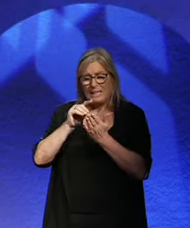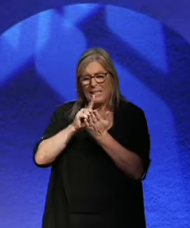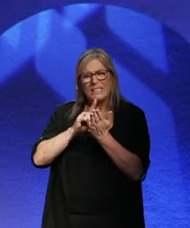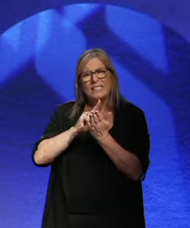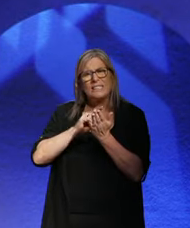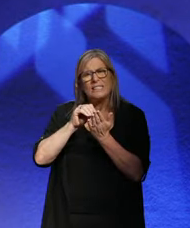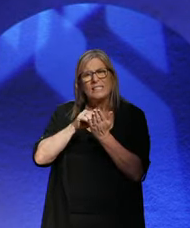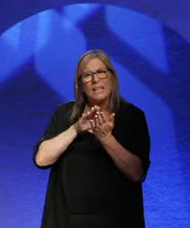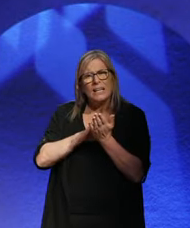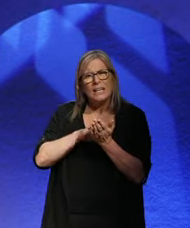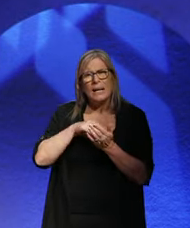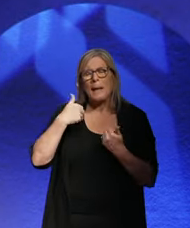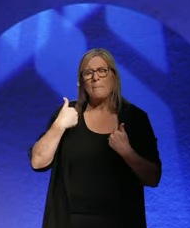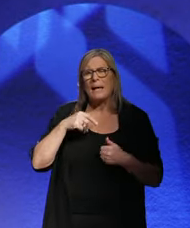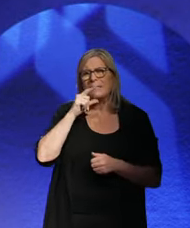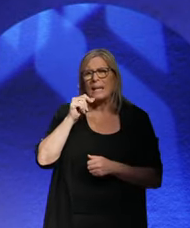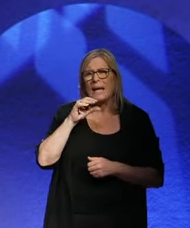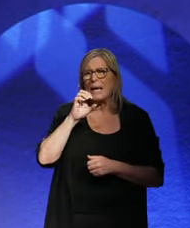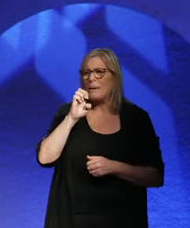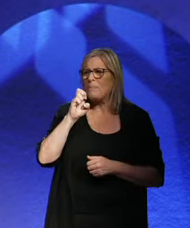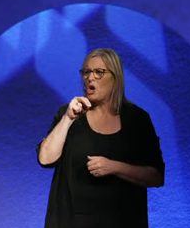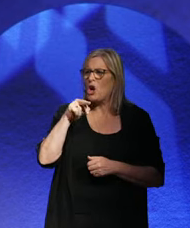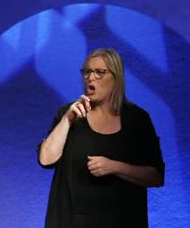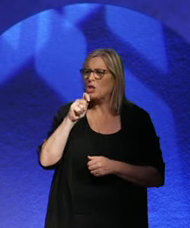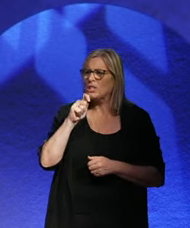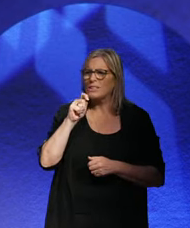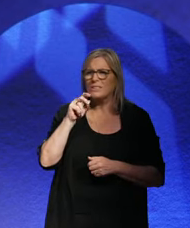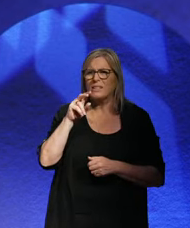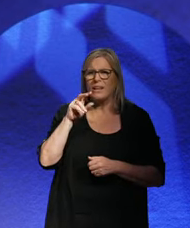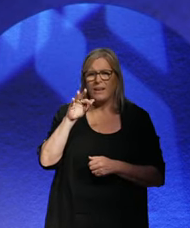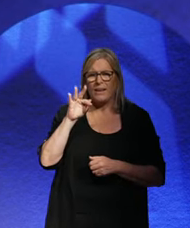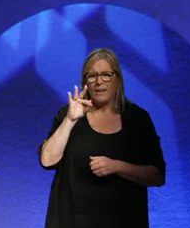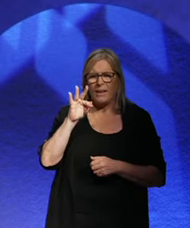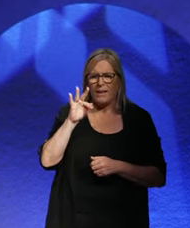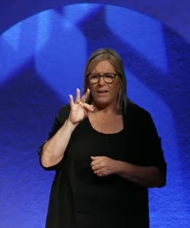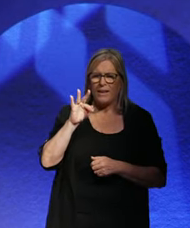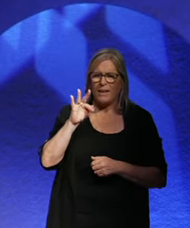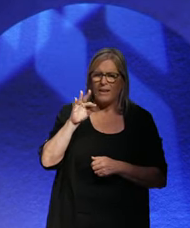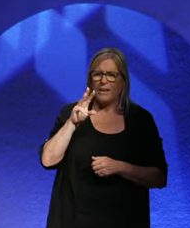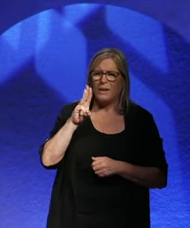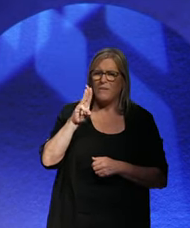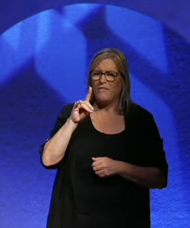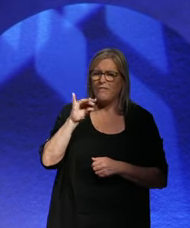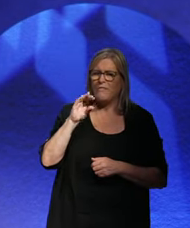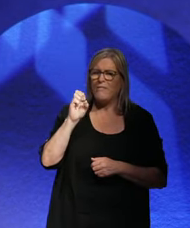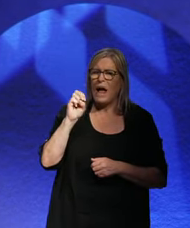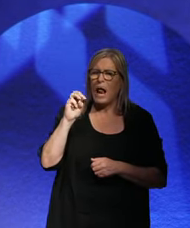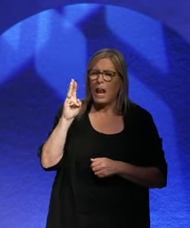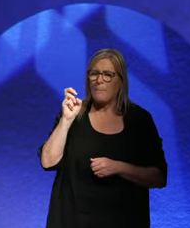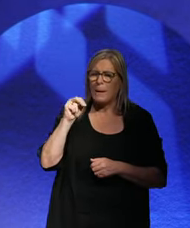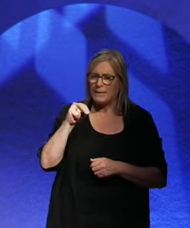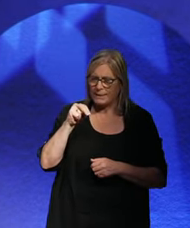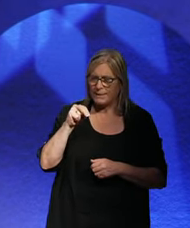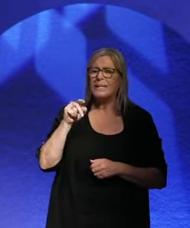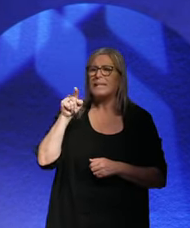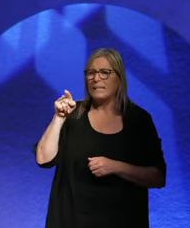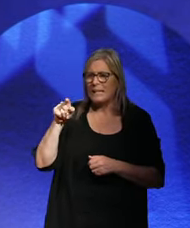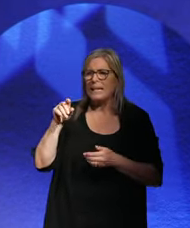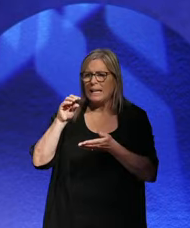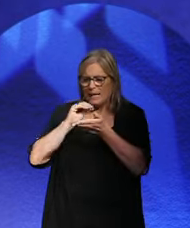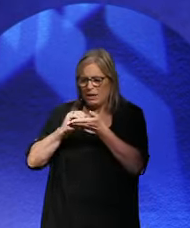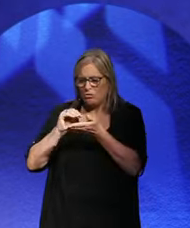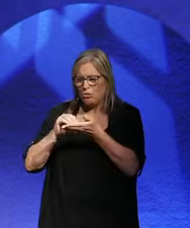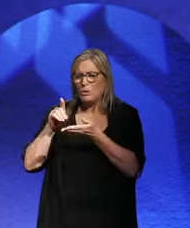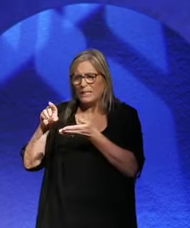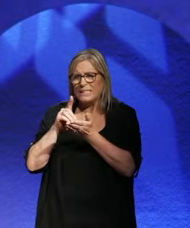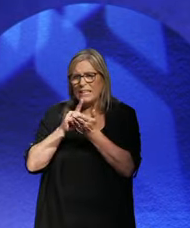Ernst Thalmann. He was the leader of the Communist Party. And he wrote in his diary